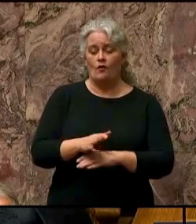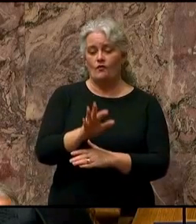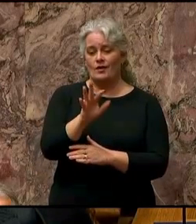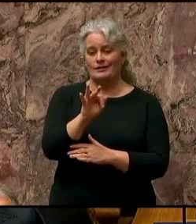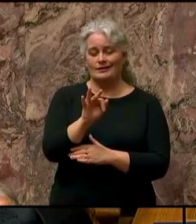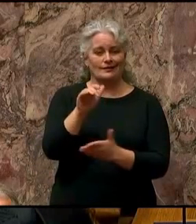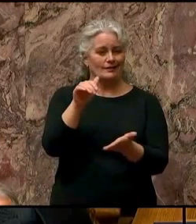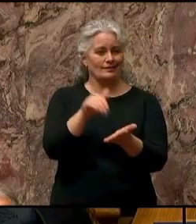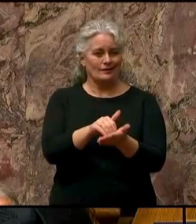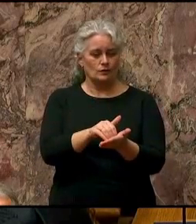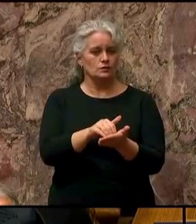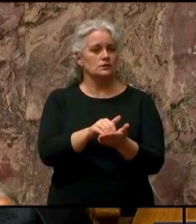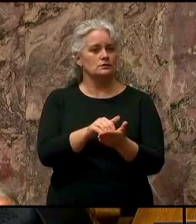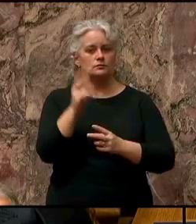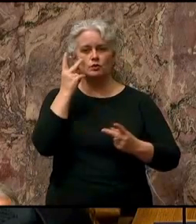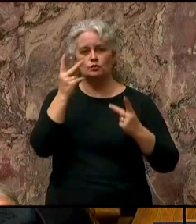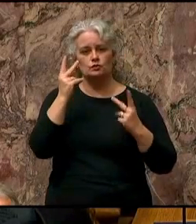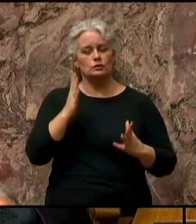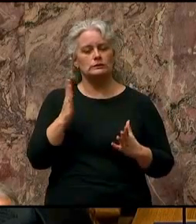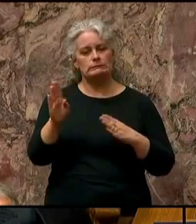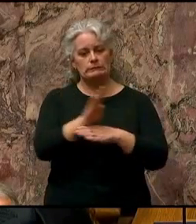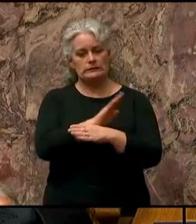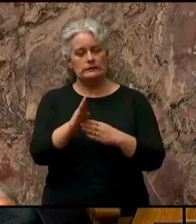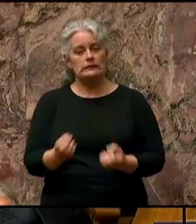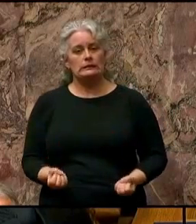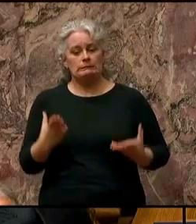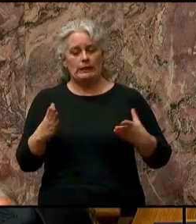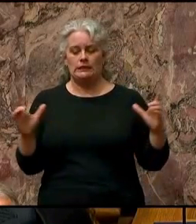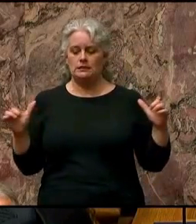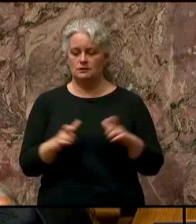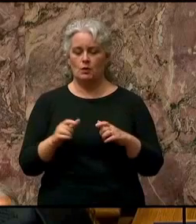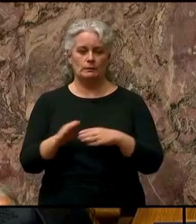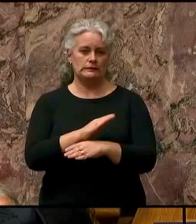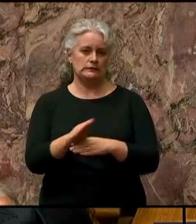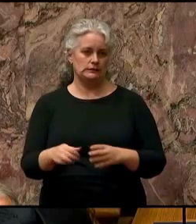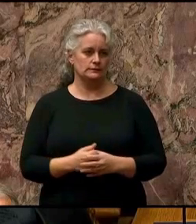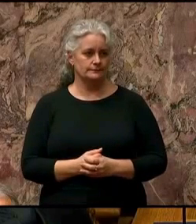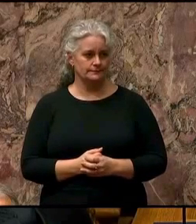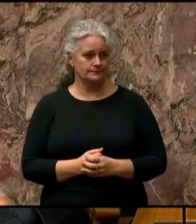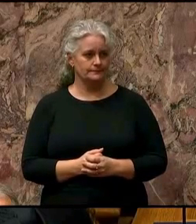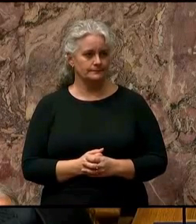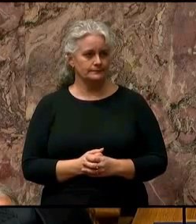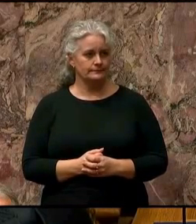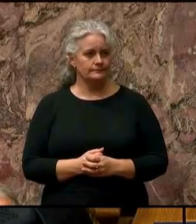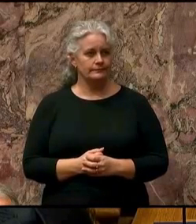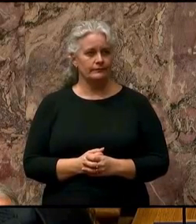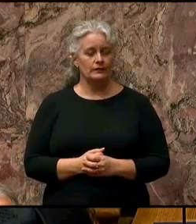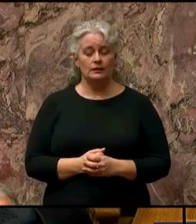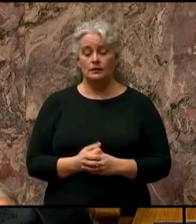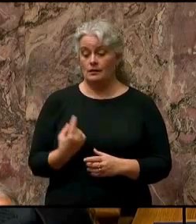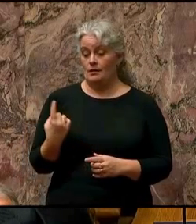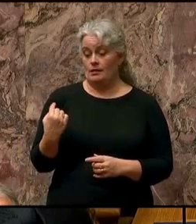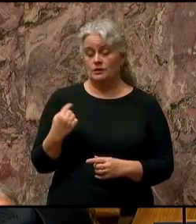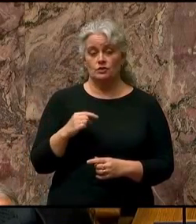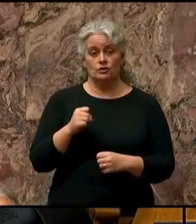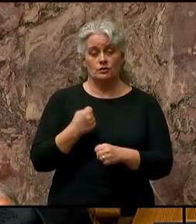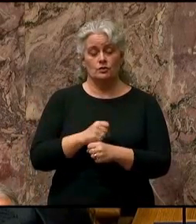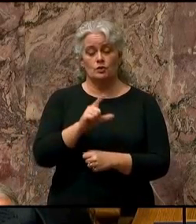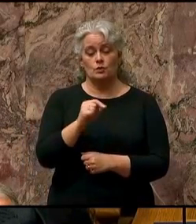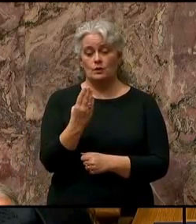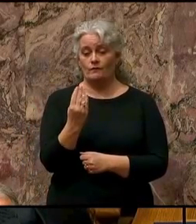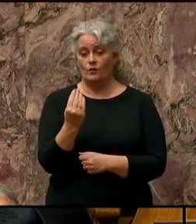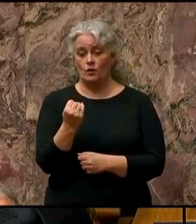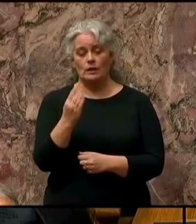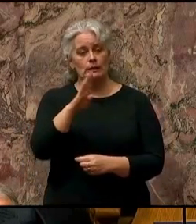businesses throughout the province, many of them small businesses. In 2014, British Columbia